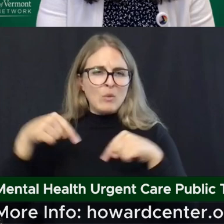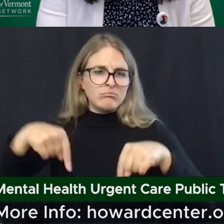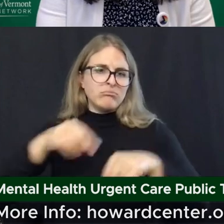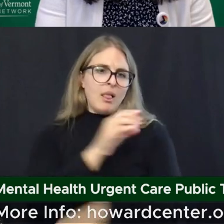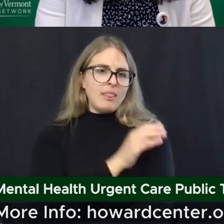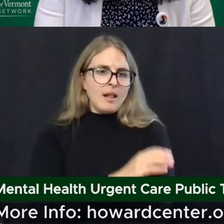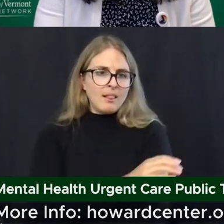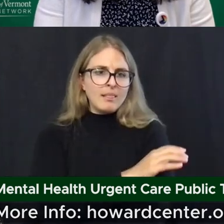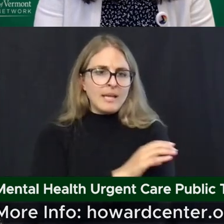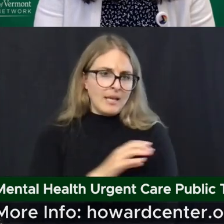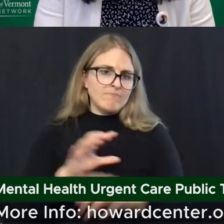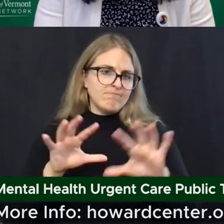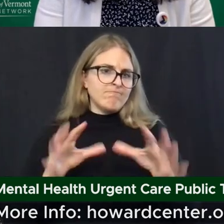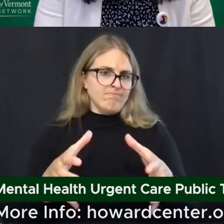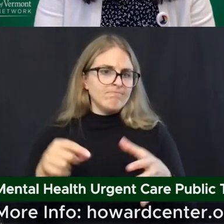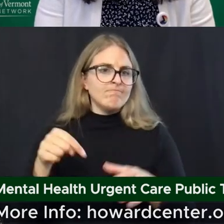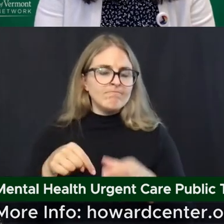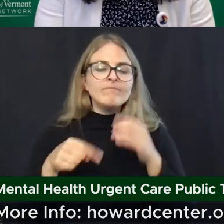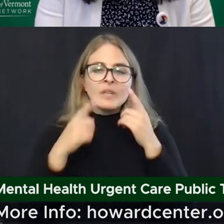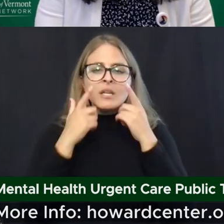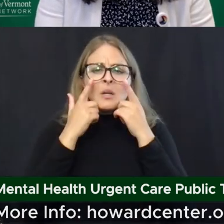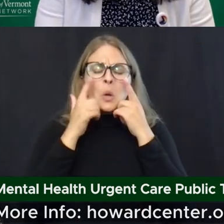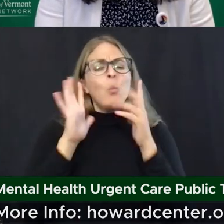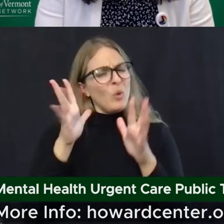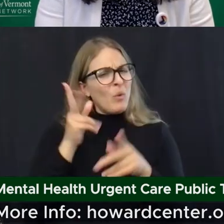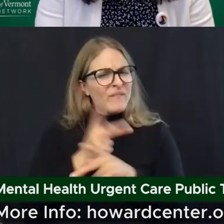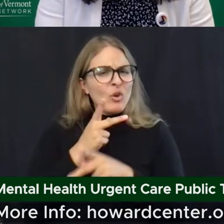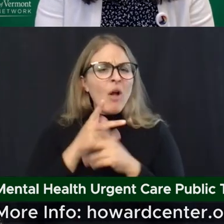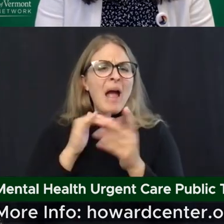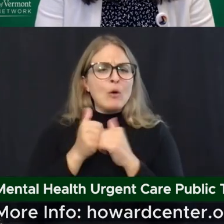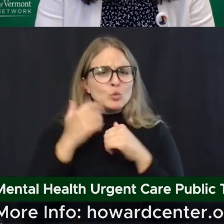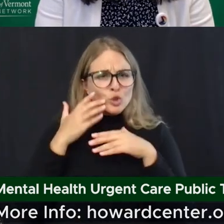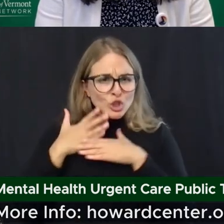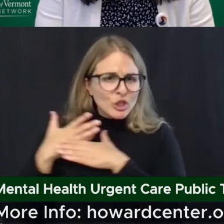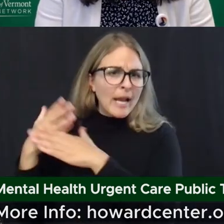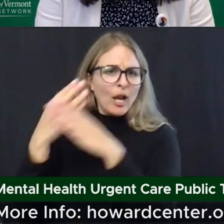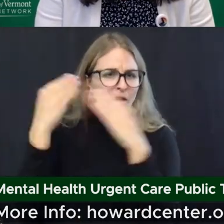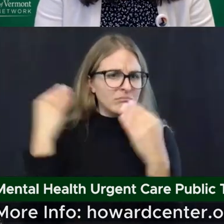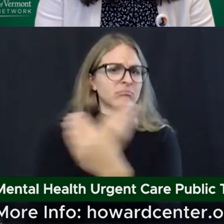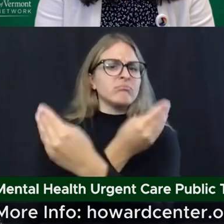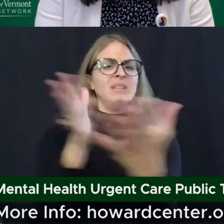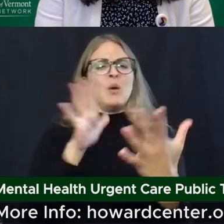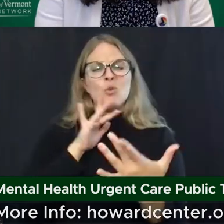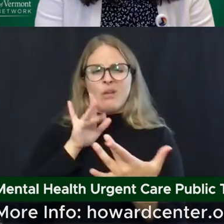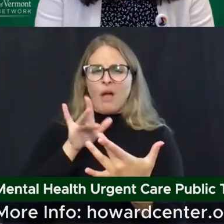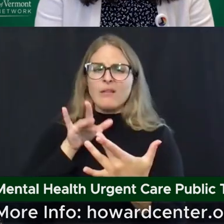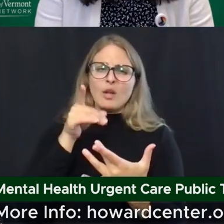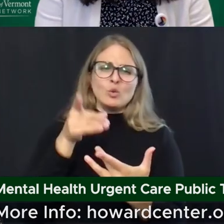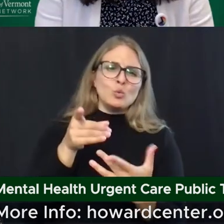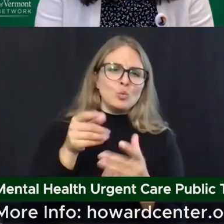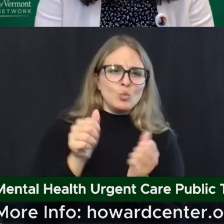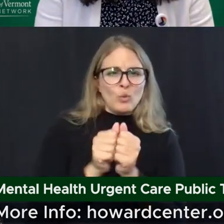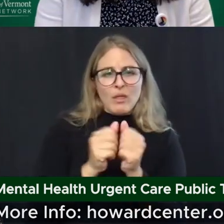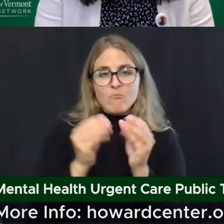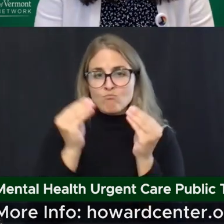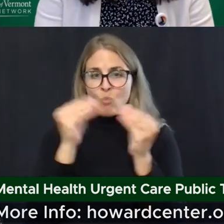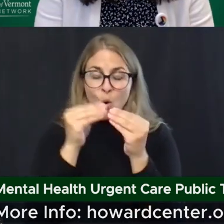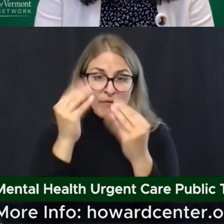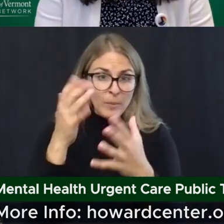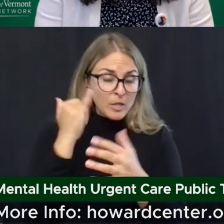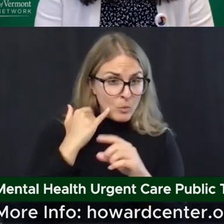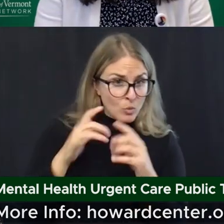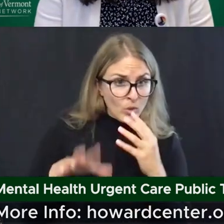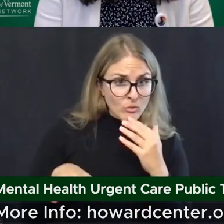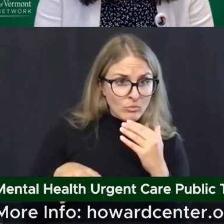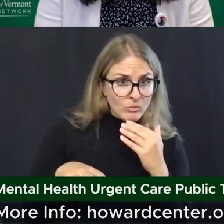So we will figure out how to share that and get back in touch with you. But Kathy, if you have anything you want me to add to that